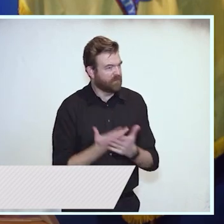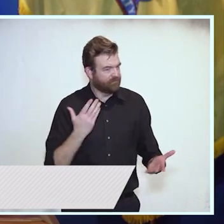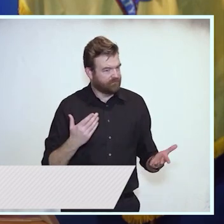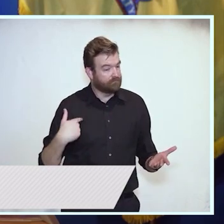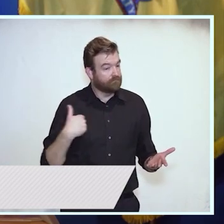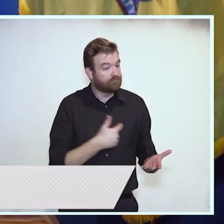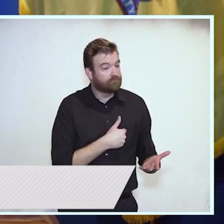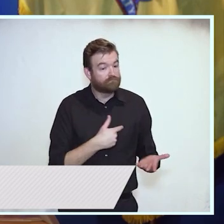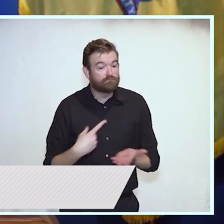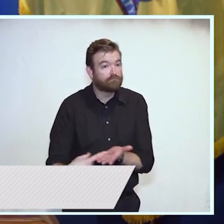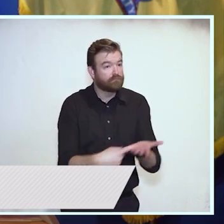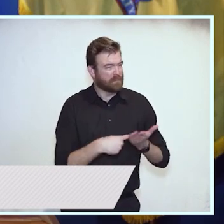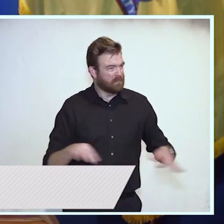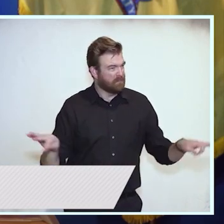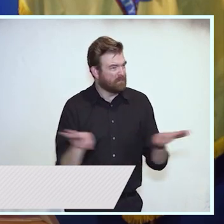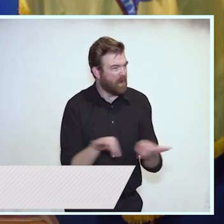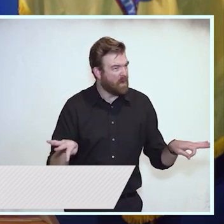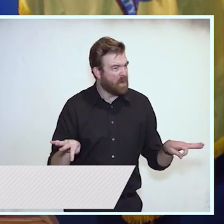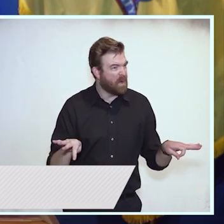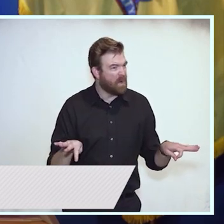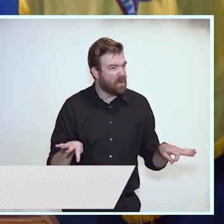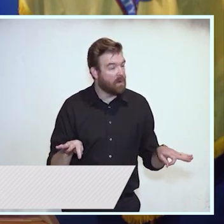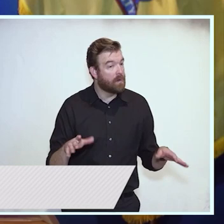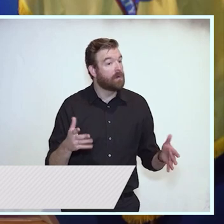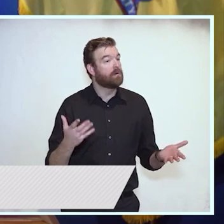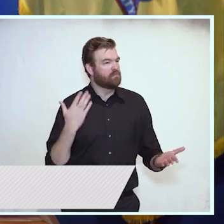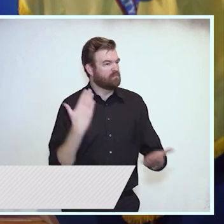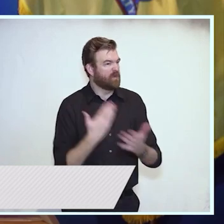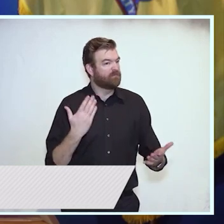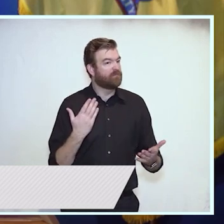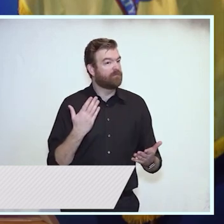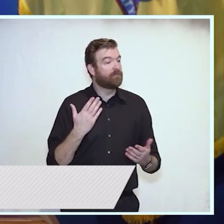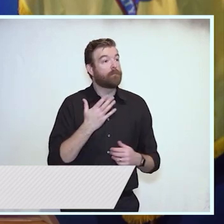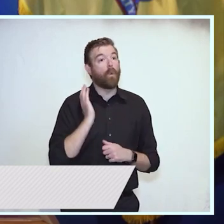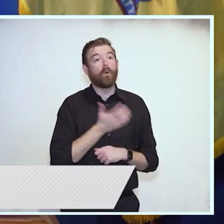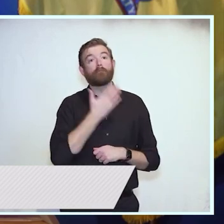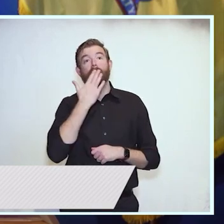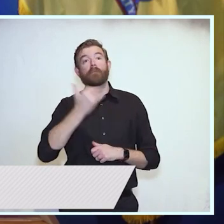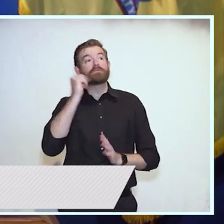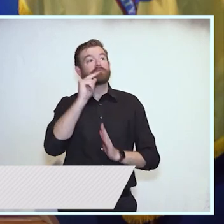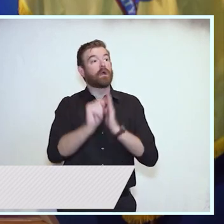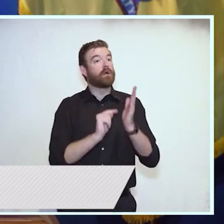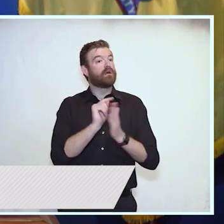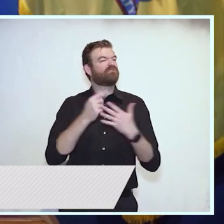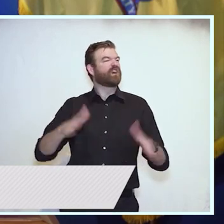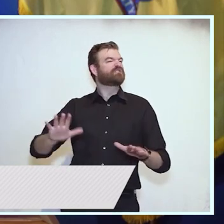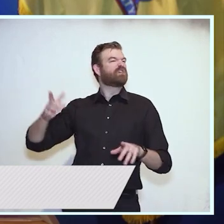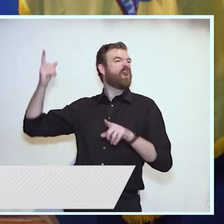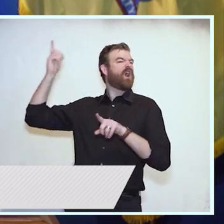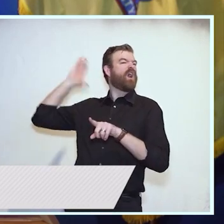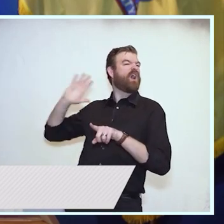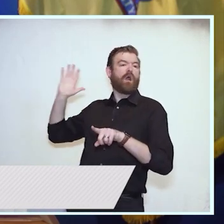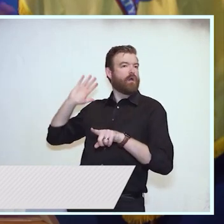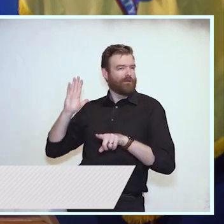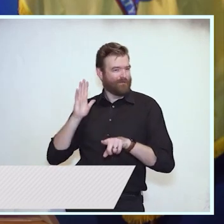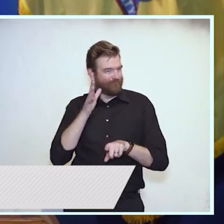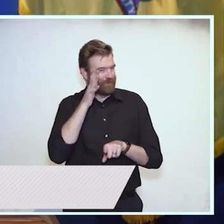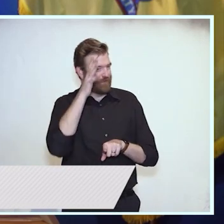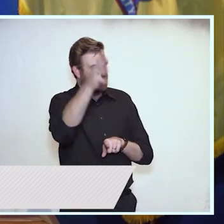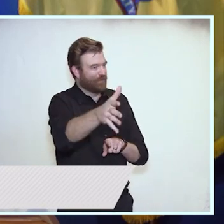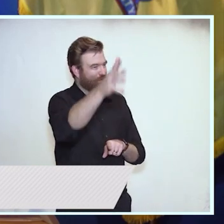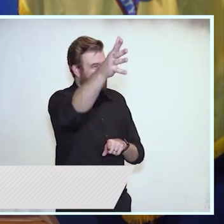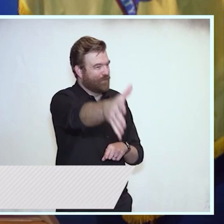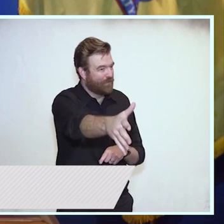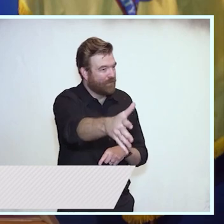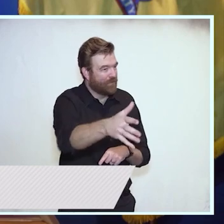best days aren't in our rearview mirror. Let's grab that more affordable New Jersey, a New Jersey rich with opportunity for all willing to